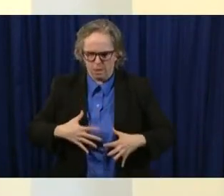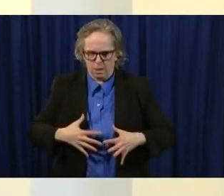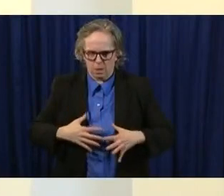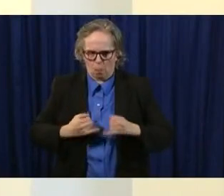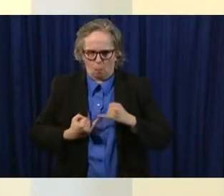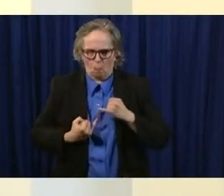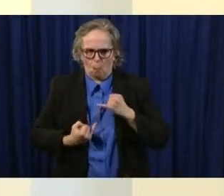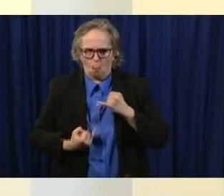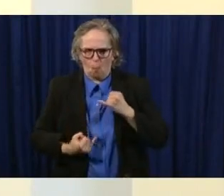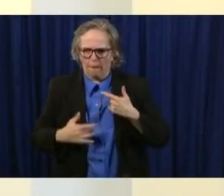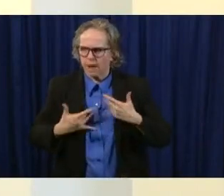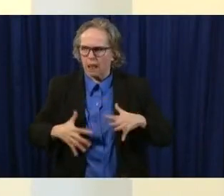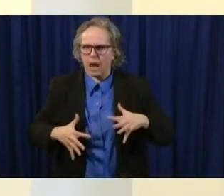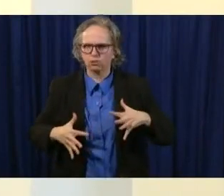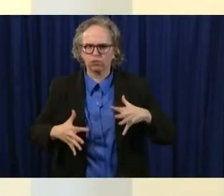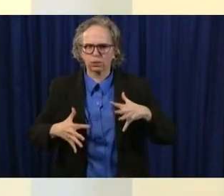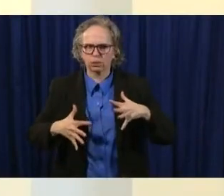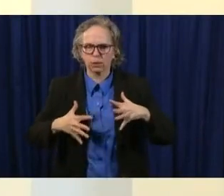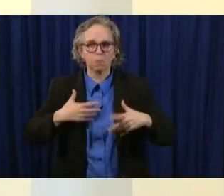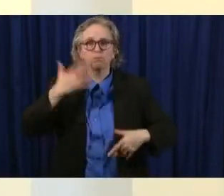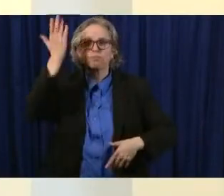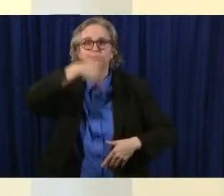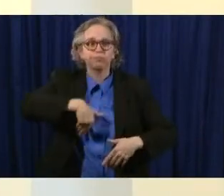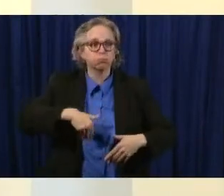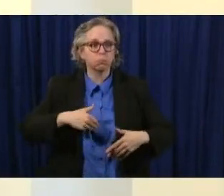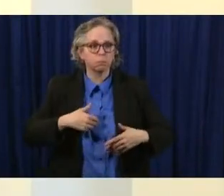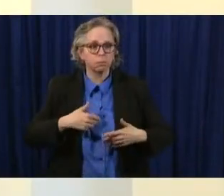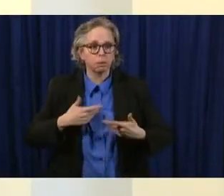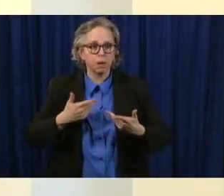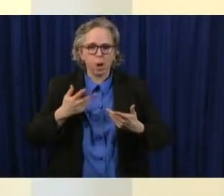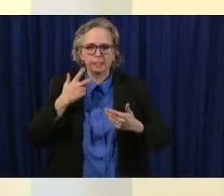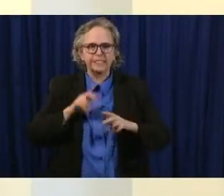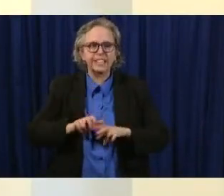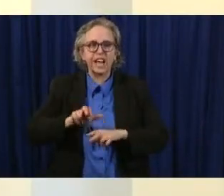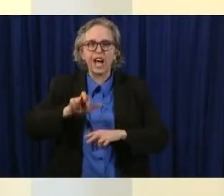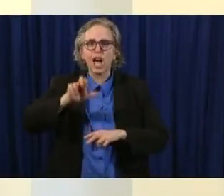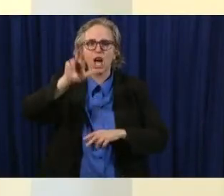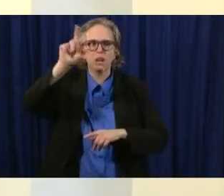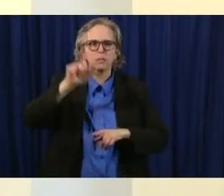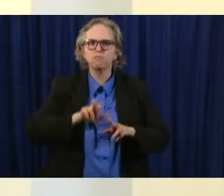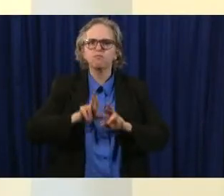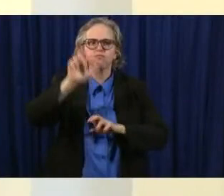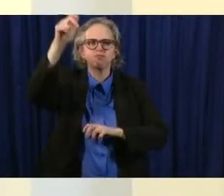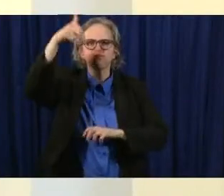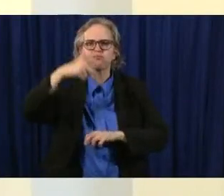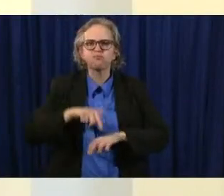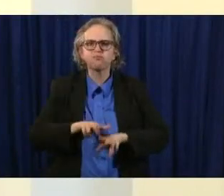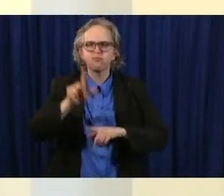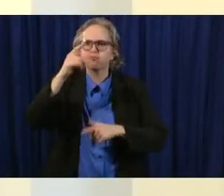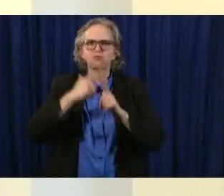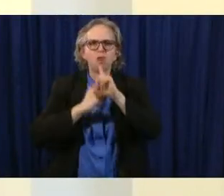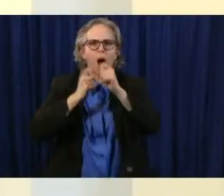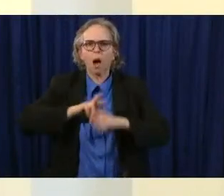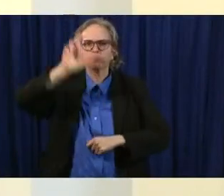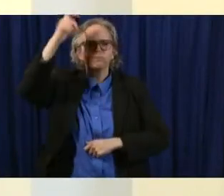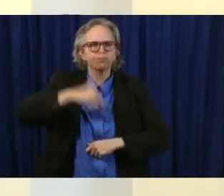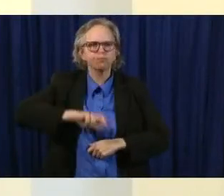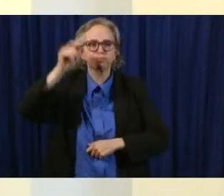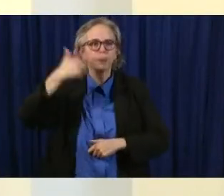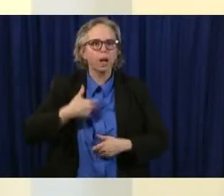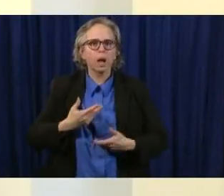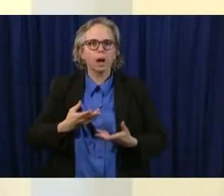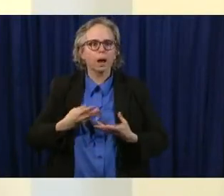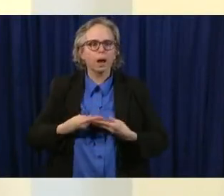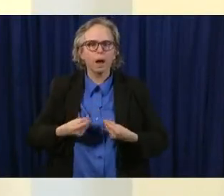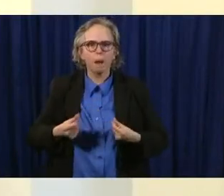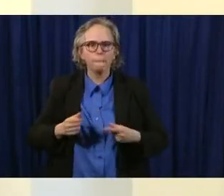and down the stairs from from the emergency room and the more i ran i'd get rid of that anxious feeling but when i would sit still or i would go home at night